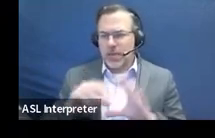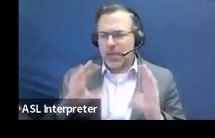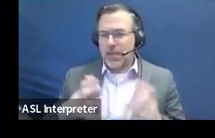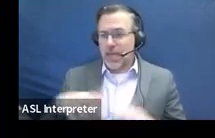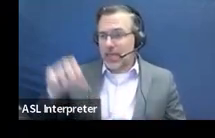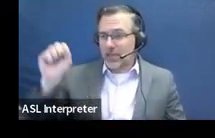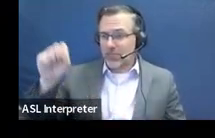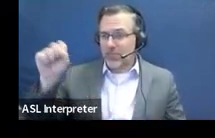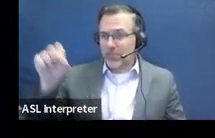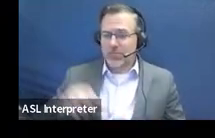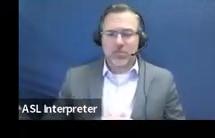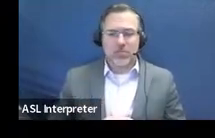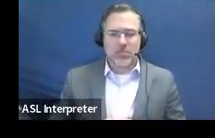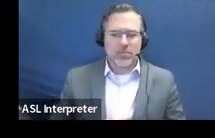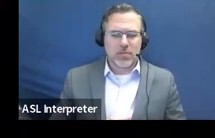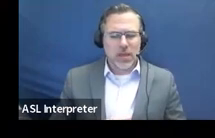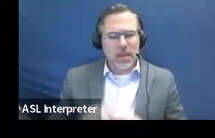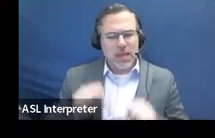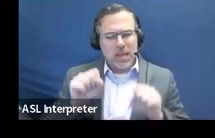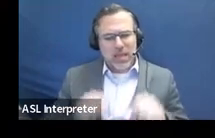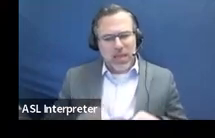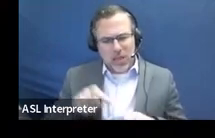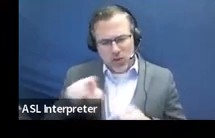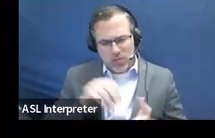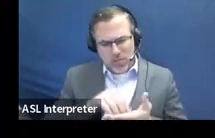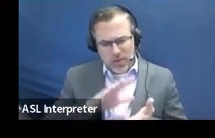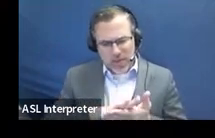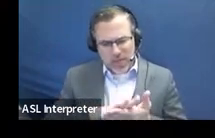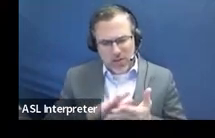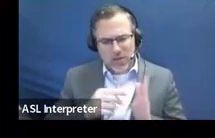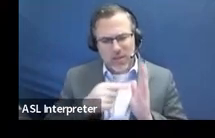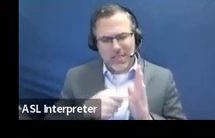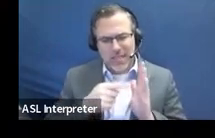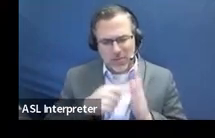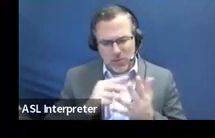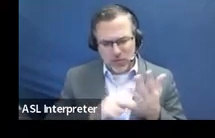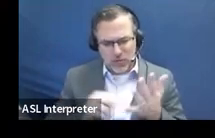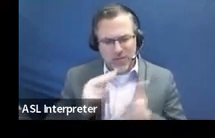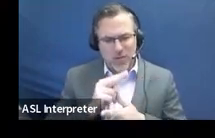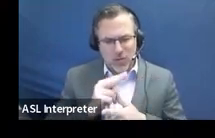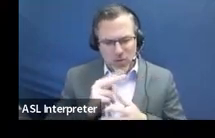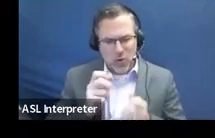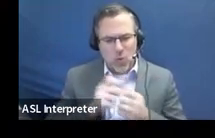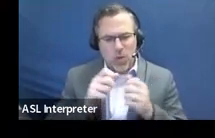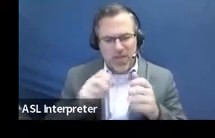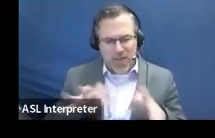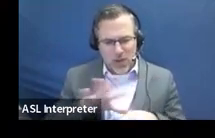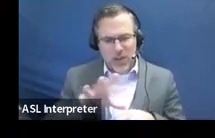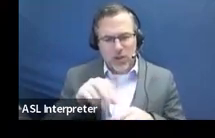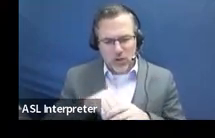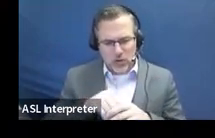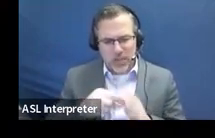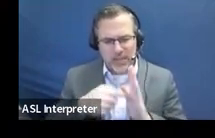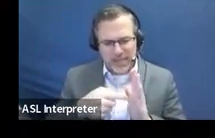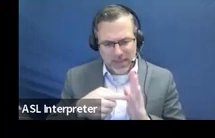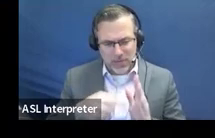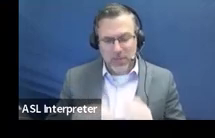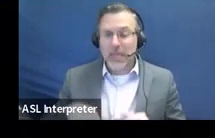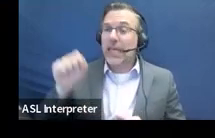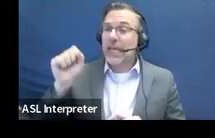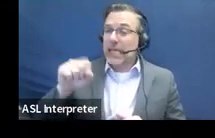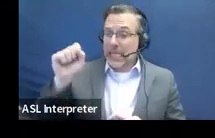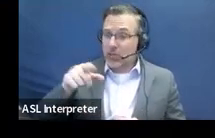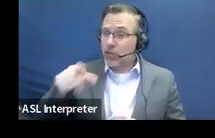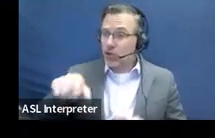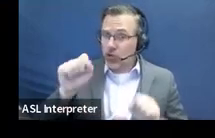Sample. Can you state that samples were reviewed without including the actual samples? Yes. You can say that